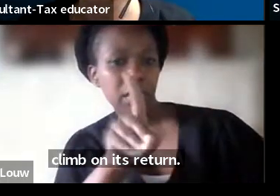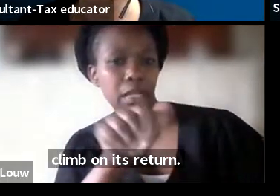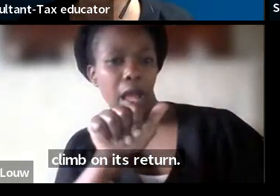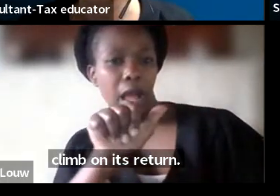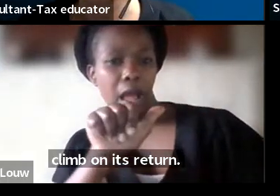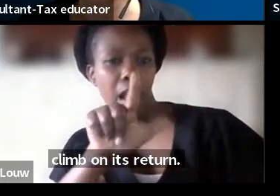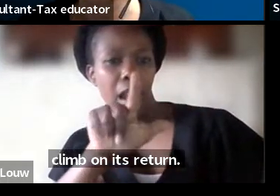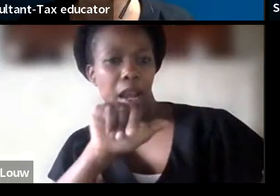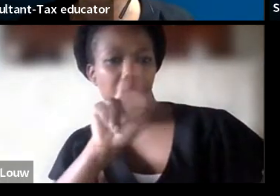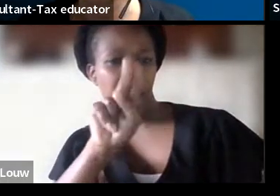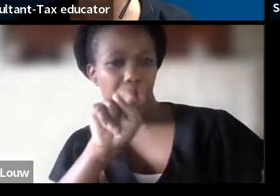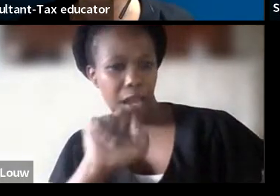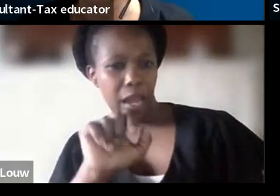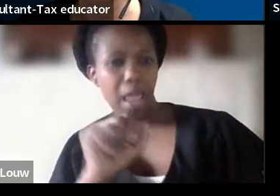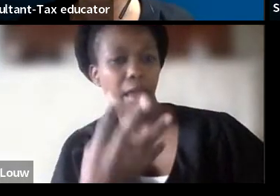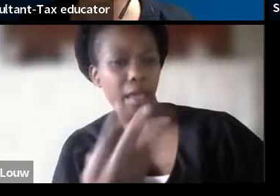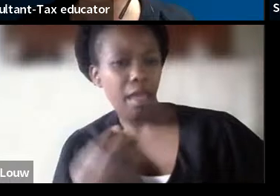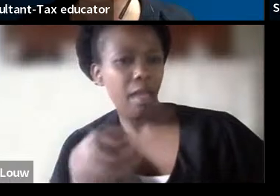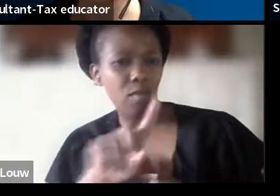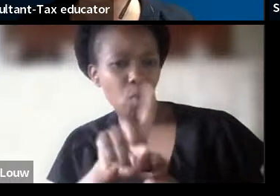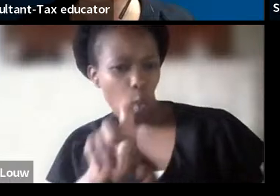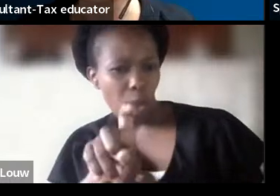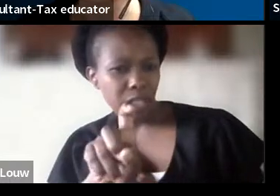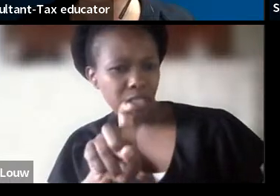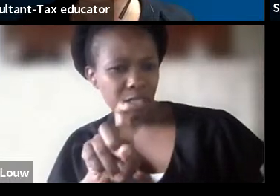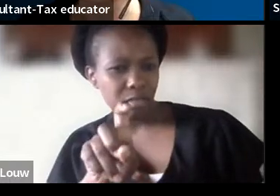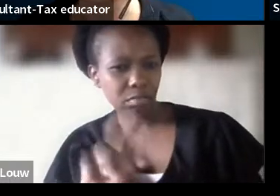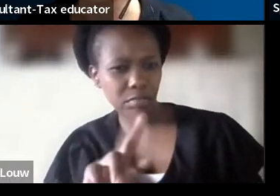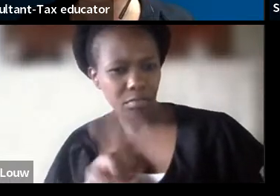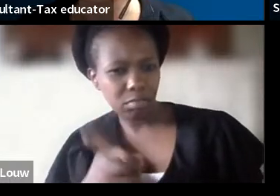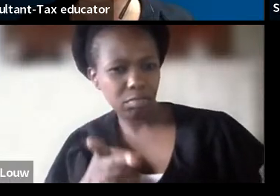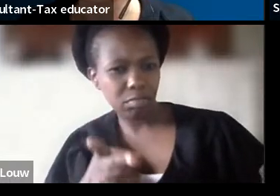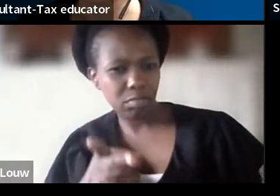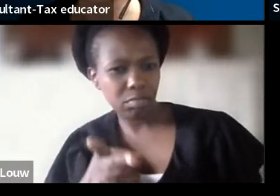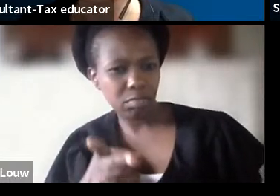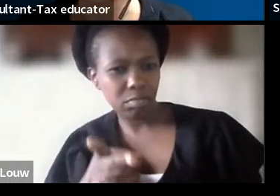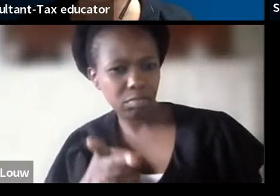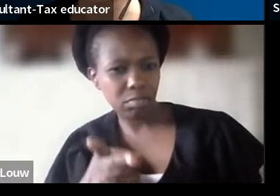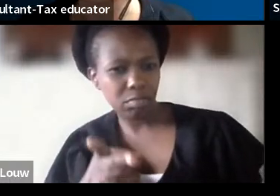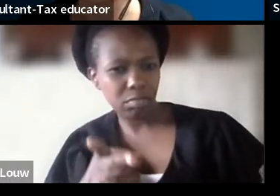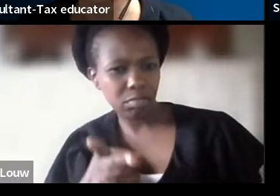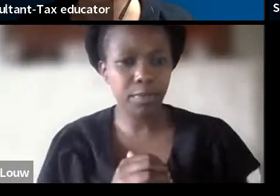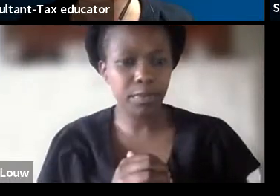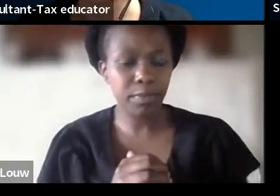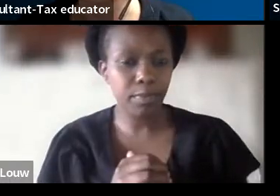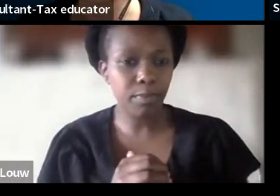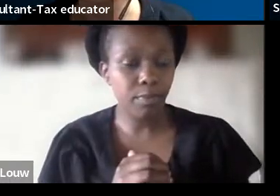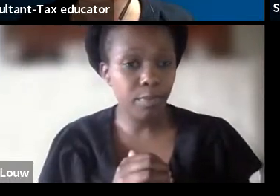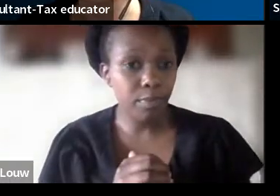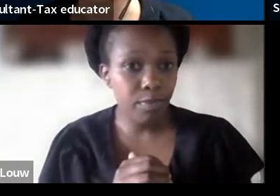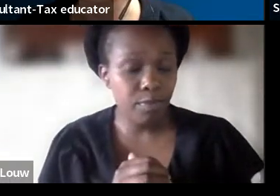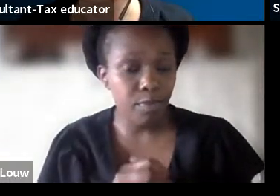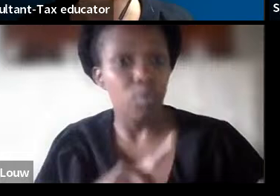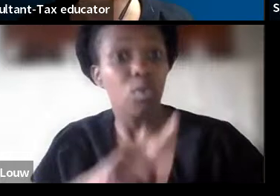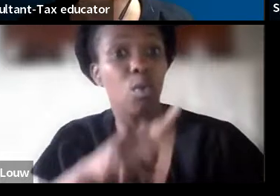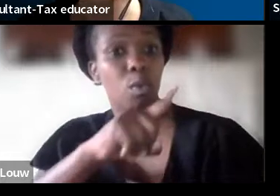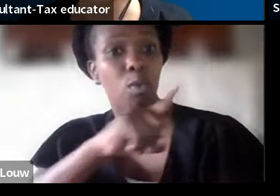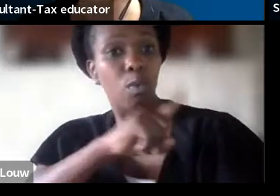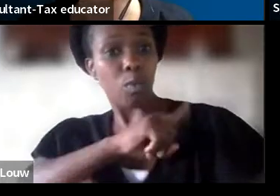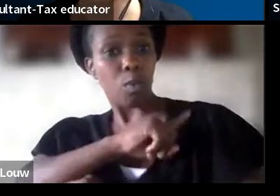our chat box regarding the cessation of tax residents directive application. Why is it that there is